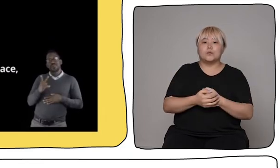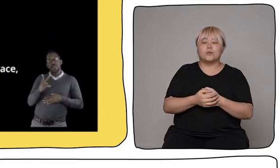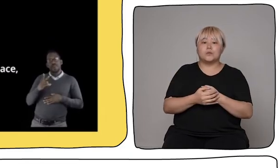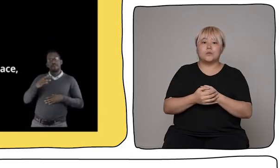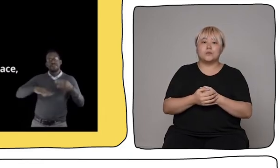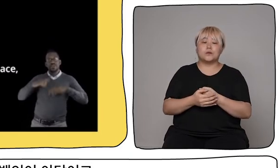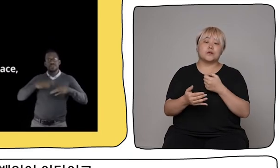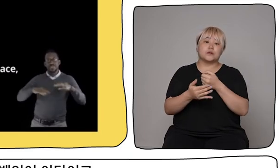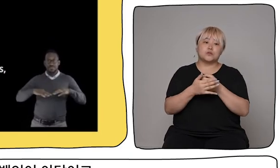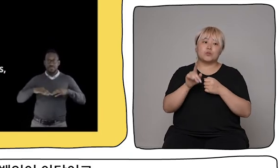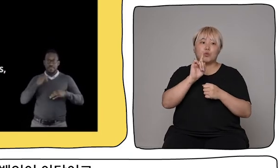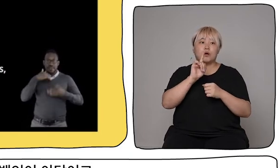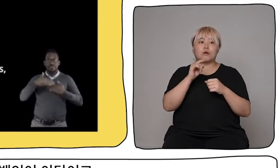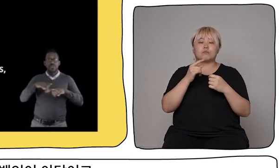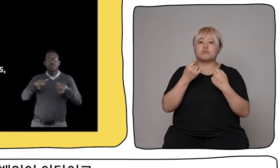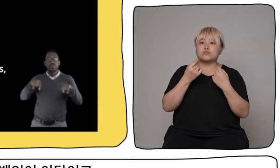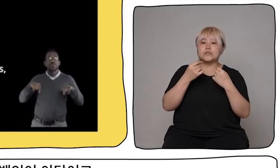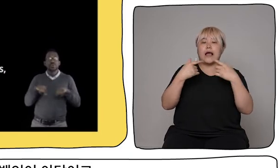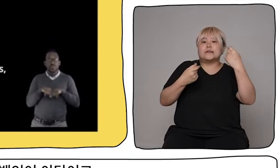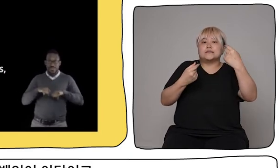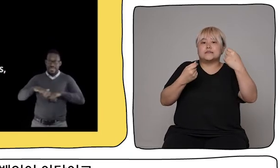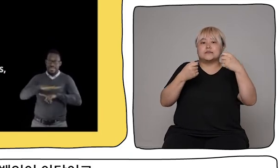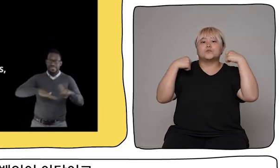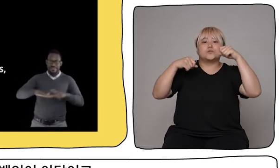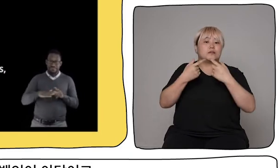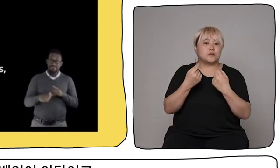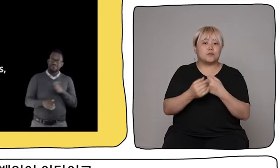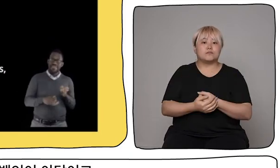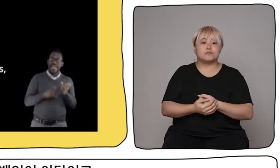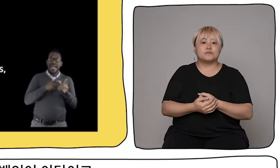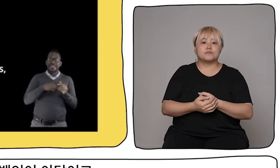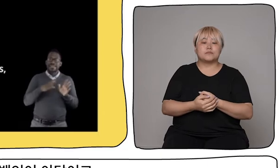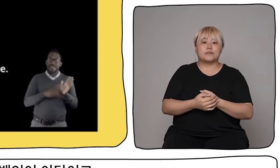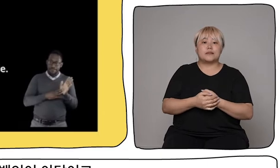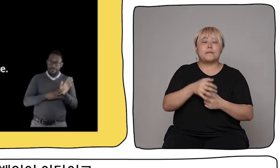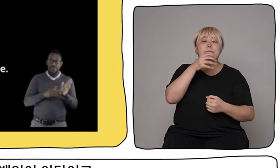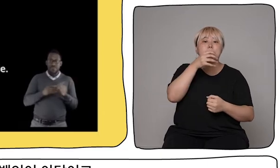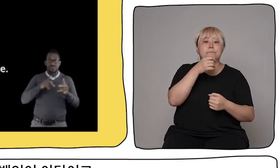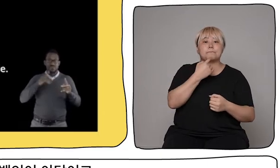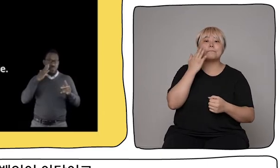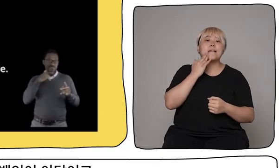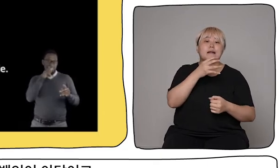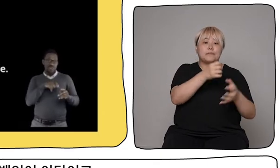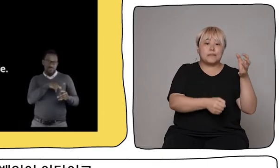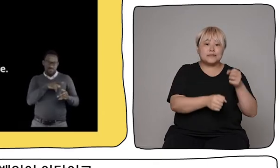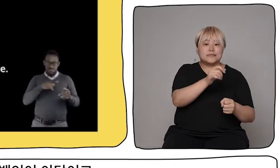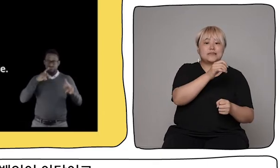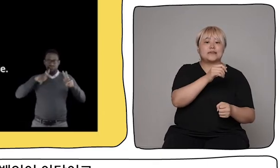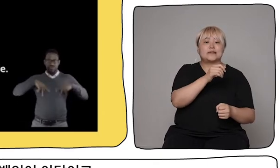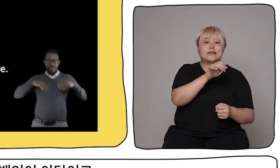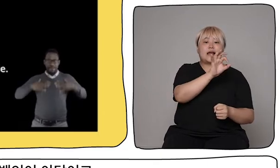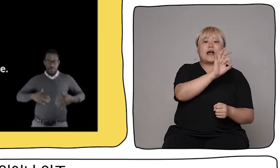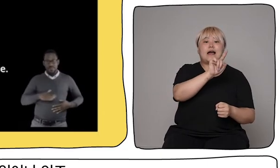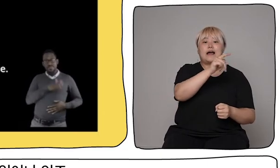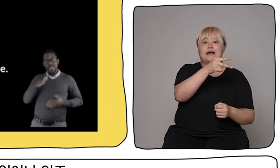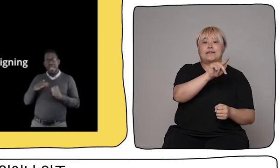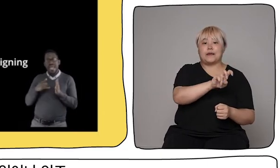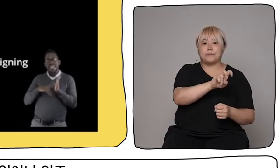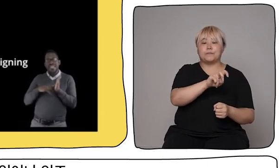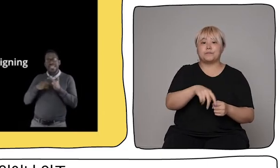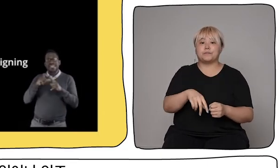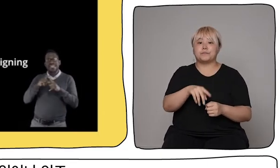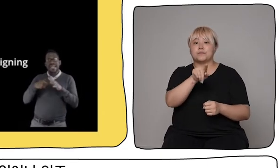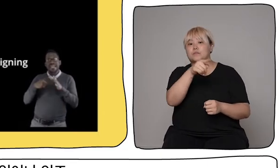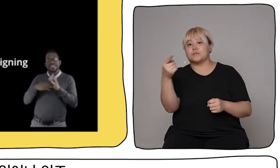box studio space. Adam on the left is a white person in blue dungarees. Nadeem on the left is an Asian man in a grey hoodie. Both are